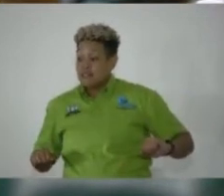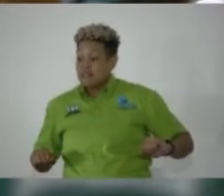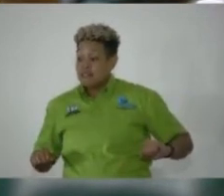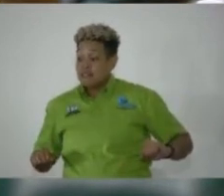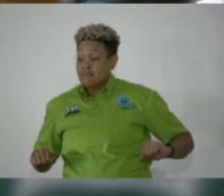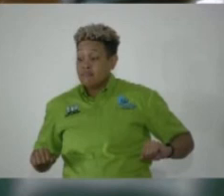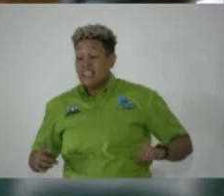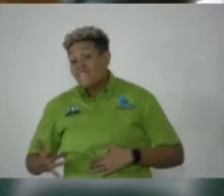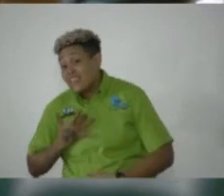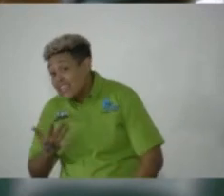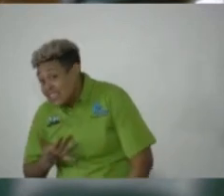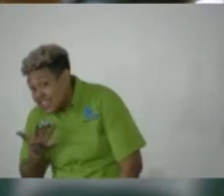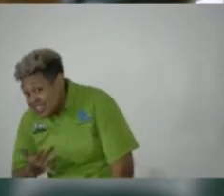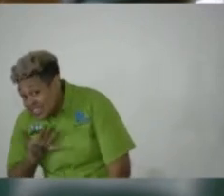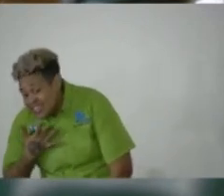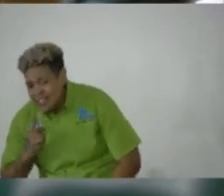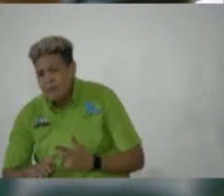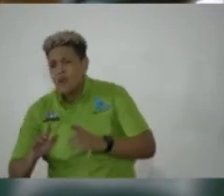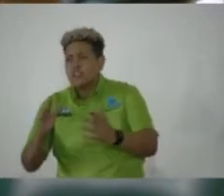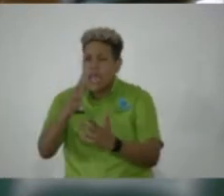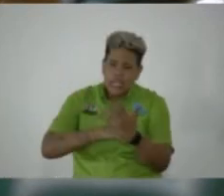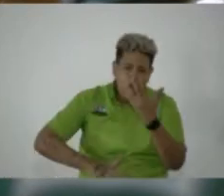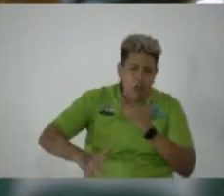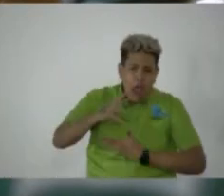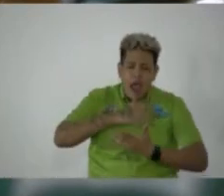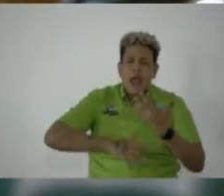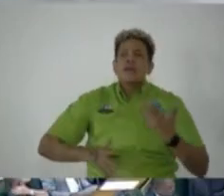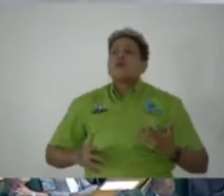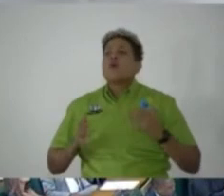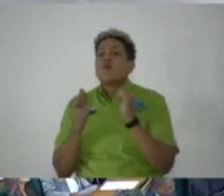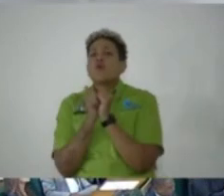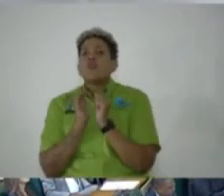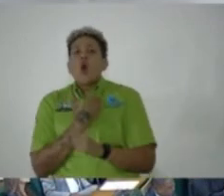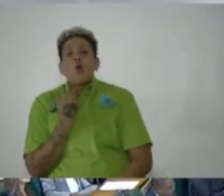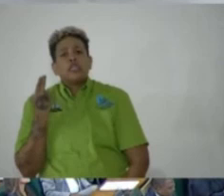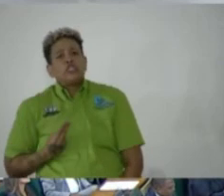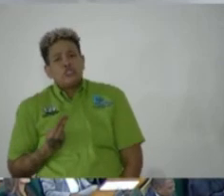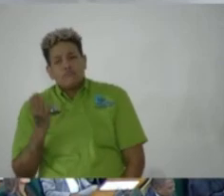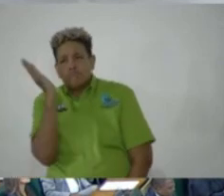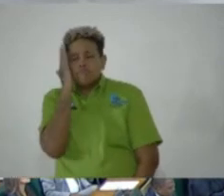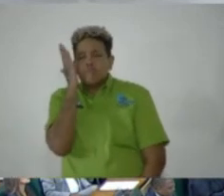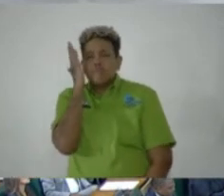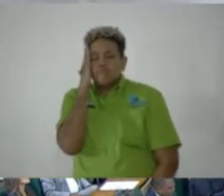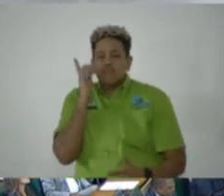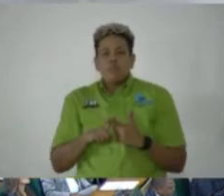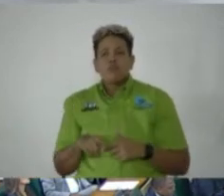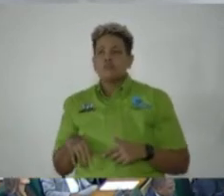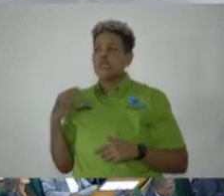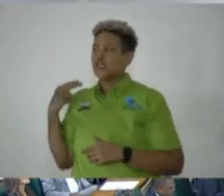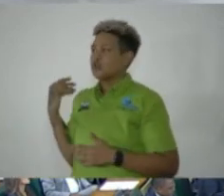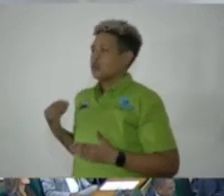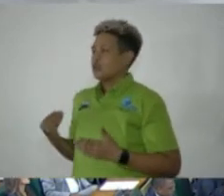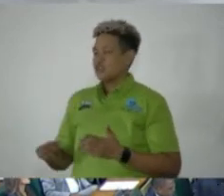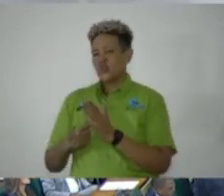feel and interact with our history and with the artifacts that represent